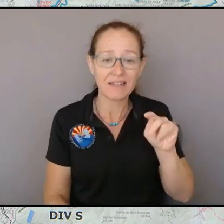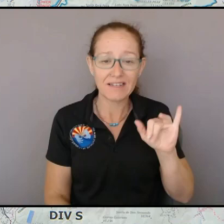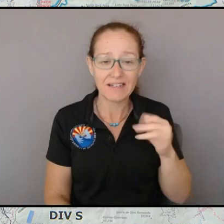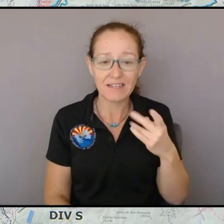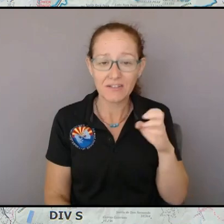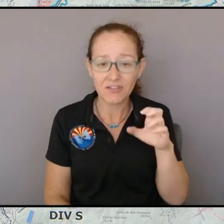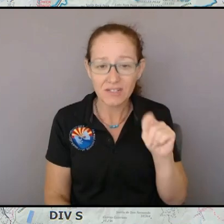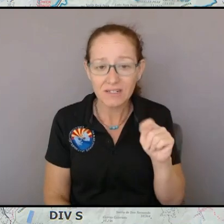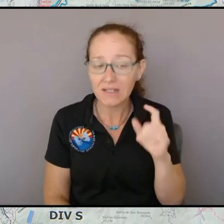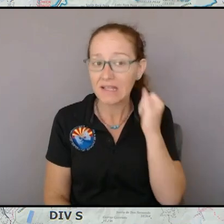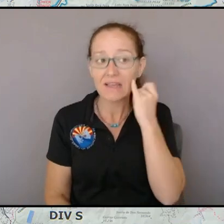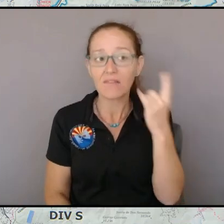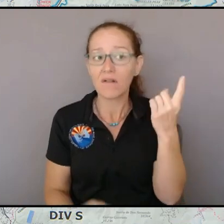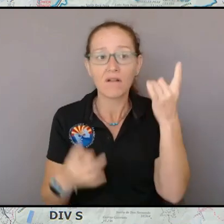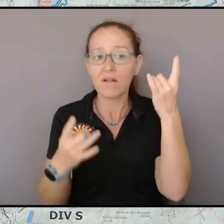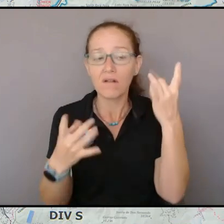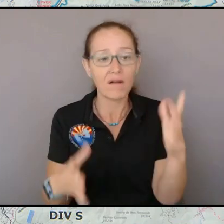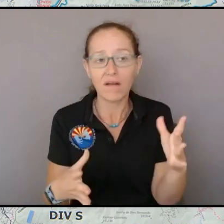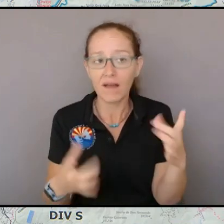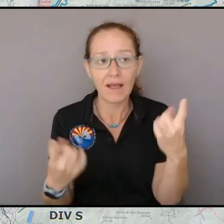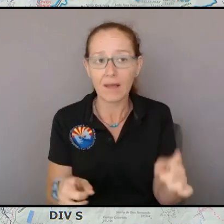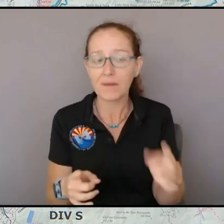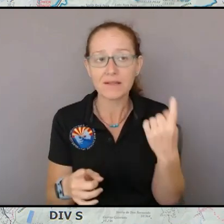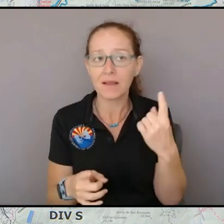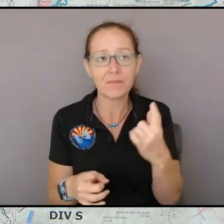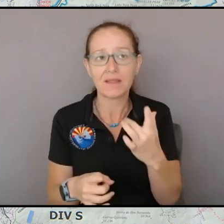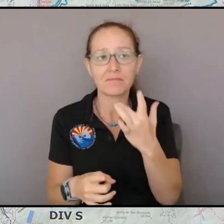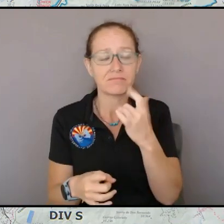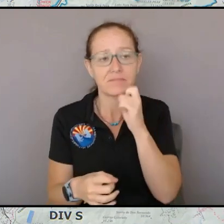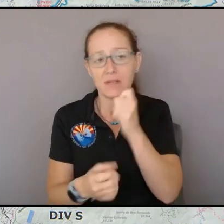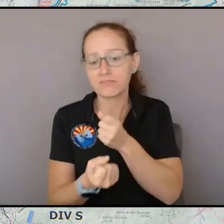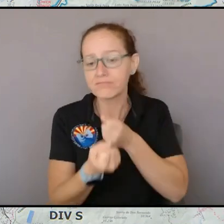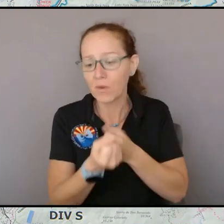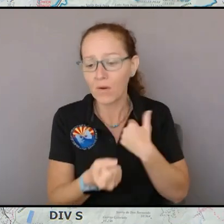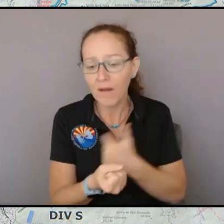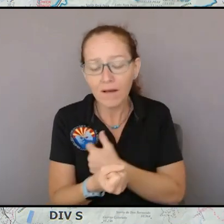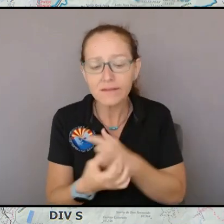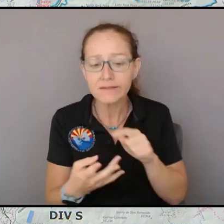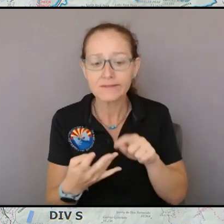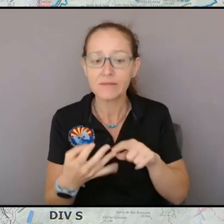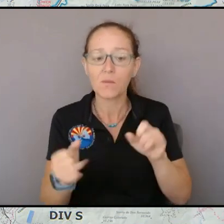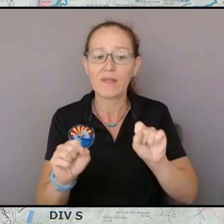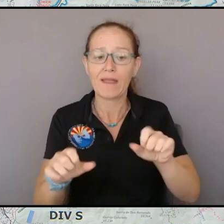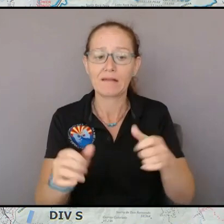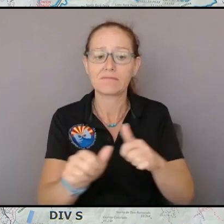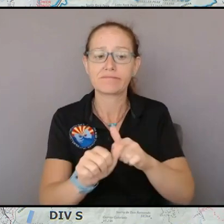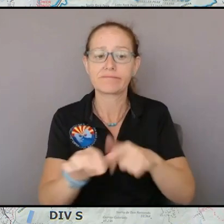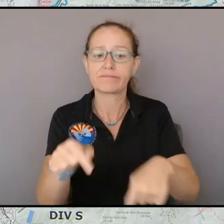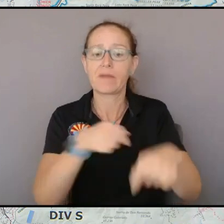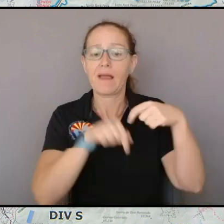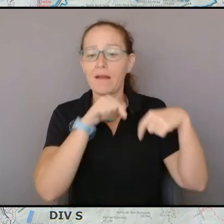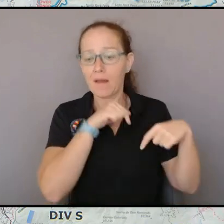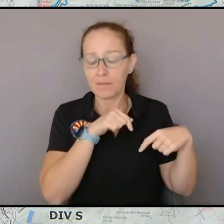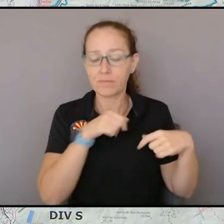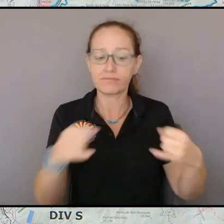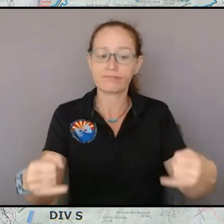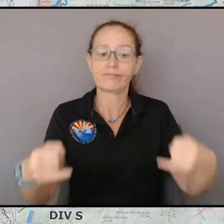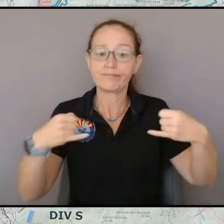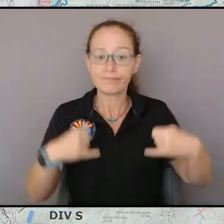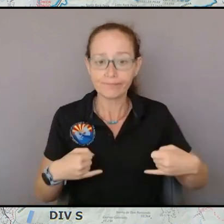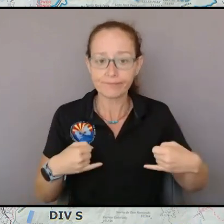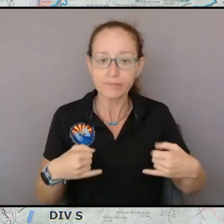occurs that was something that we can fall back to oftentimes that's a line behind that line it's um something that's